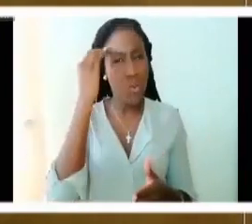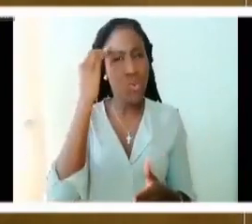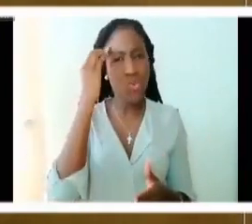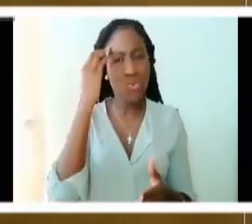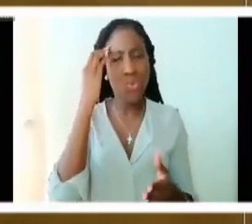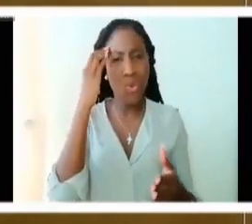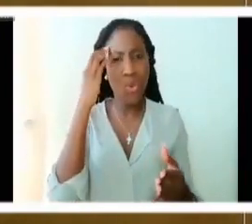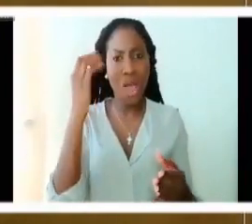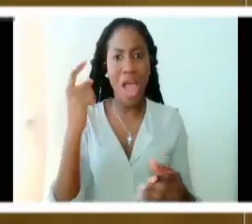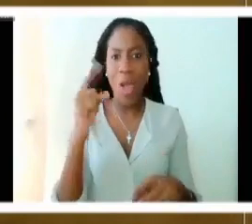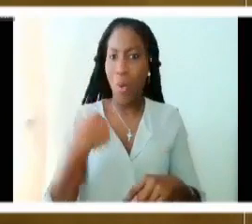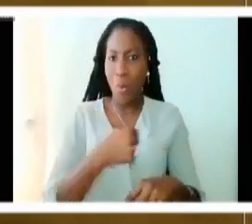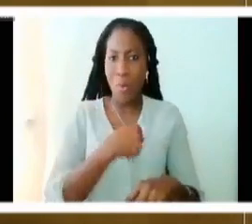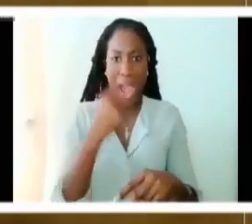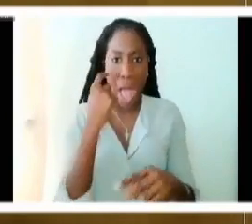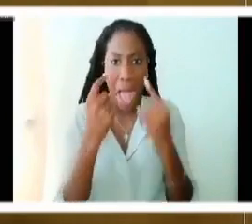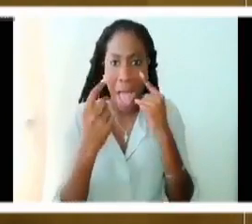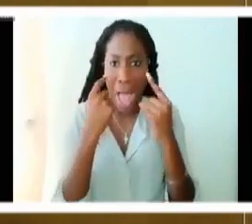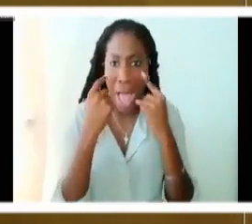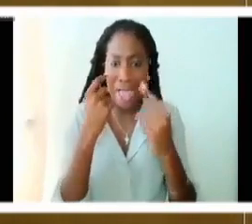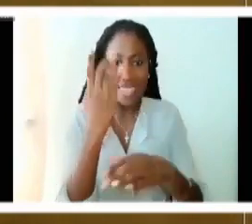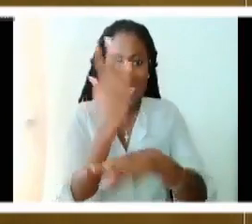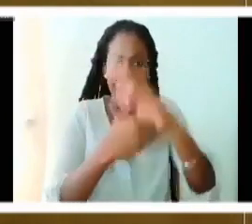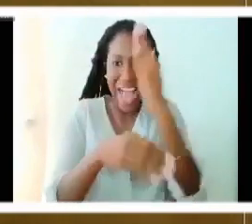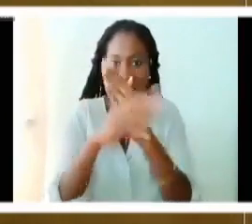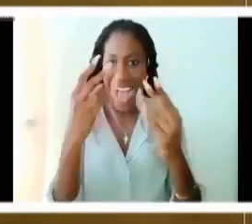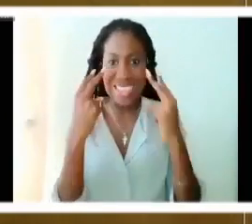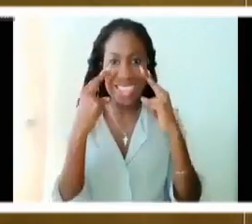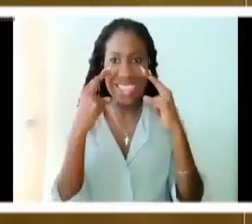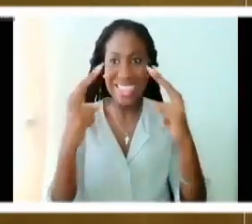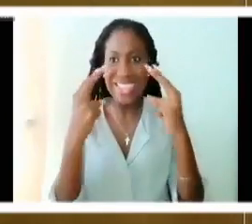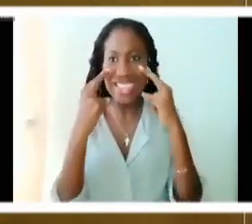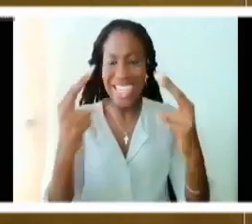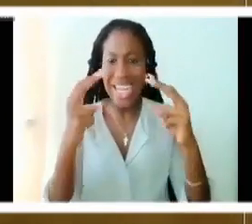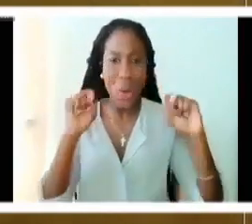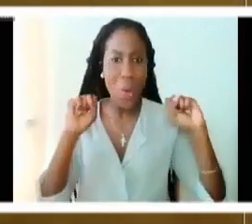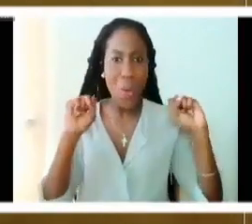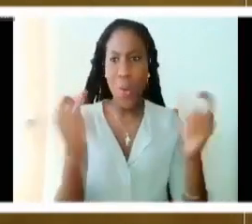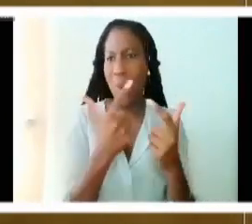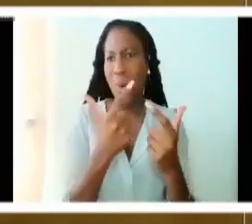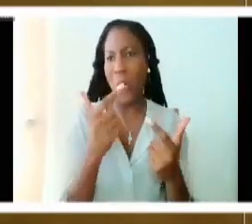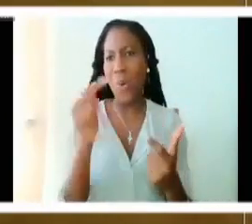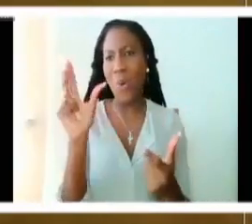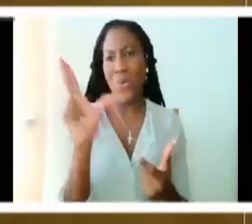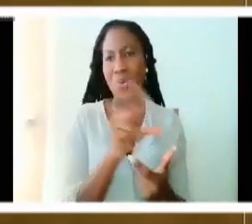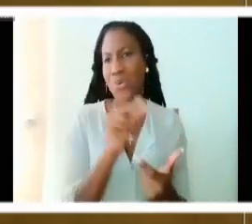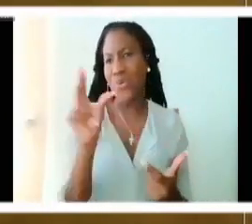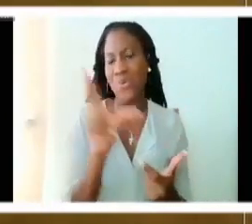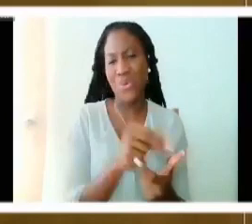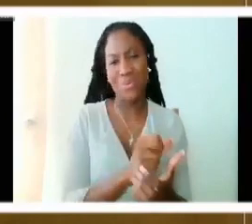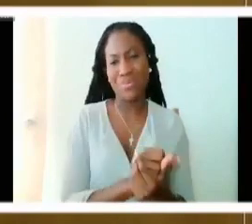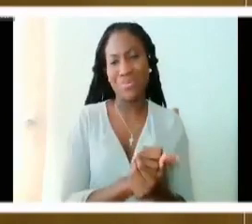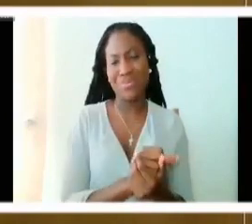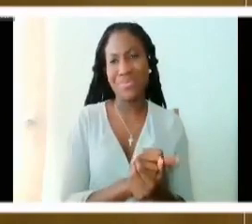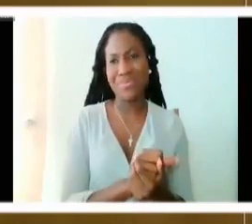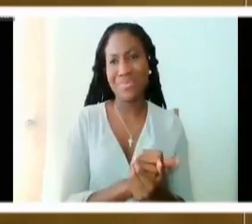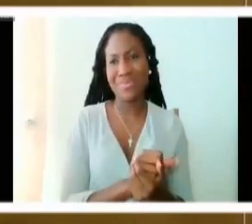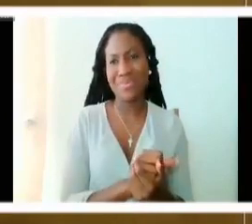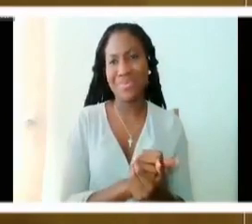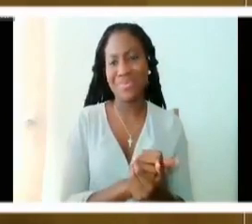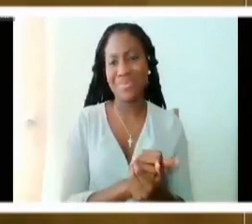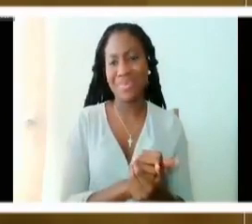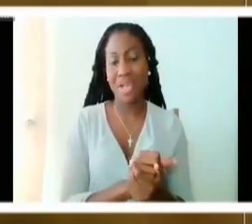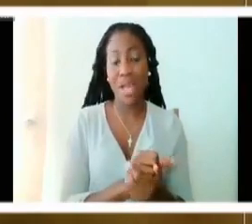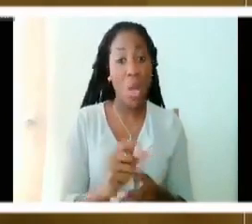eyes, the hands, the senses can perceive. From nature, we can know that. But we can't